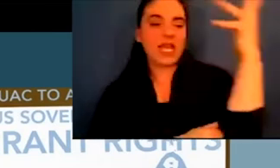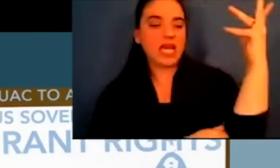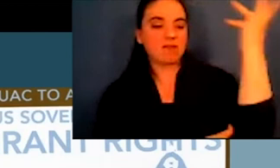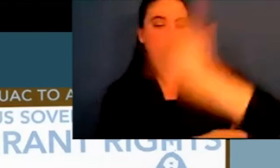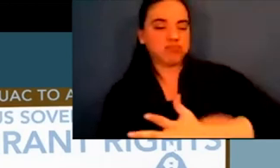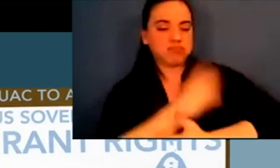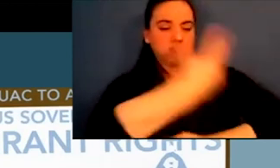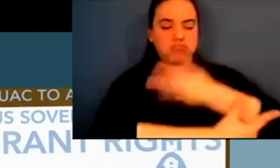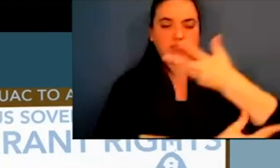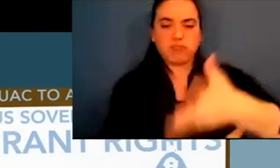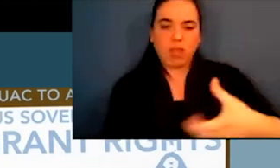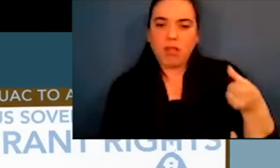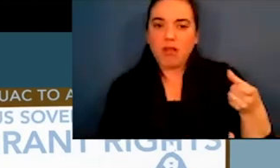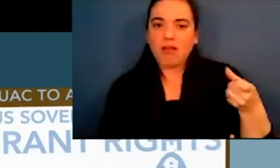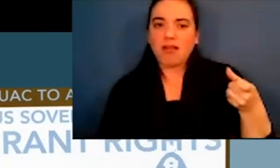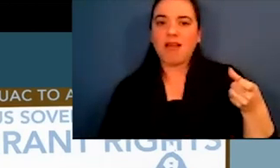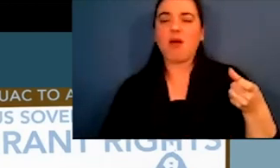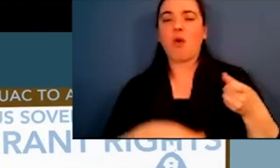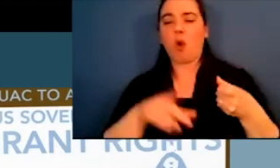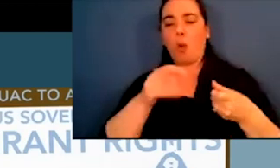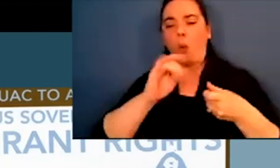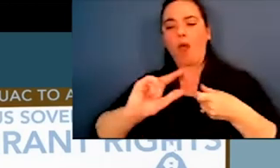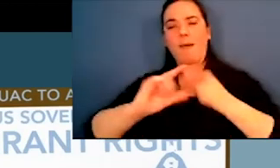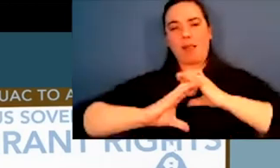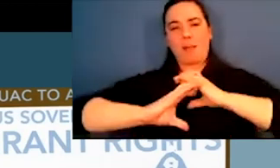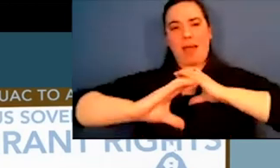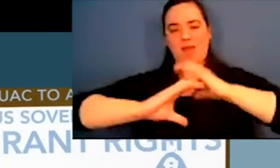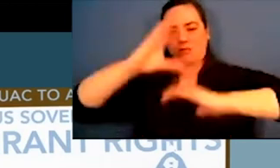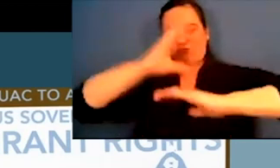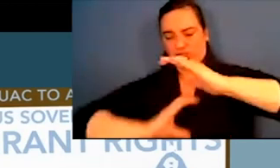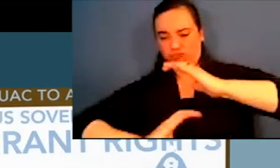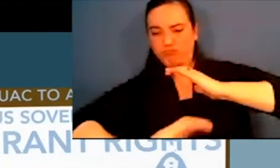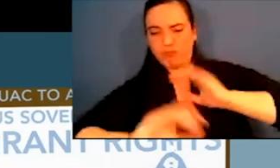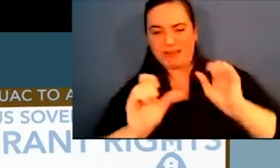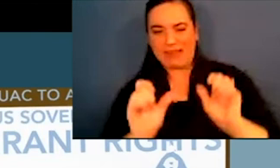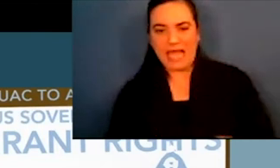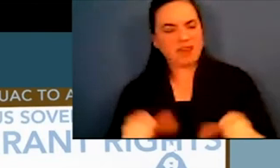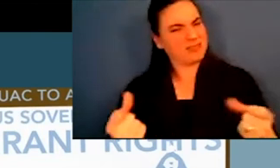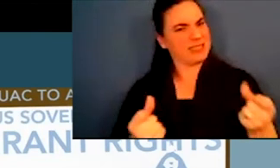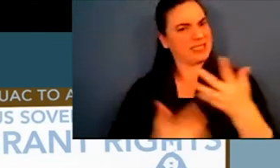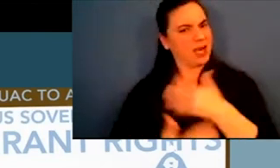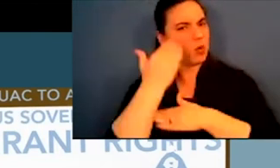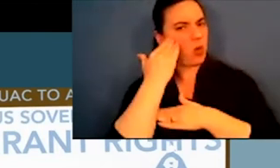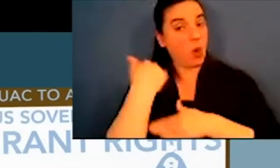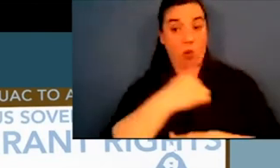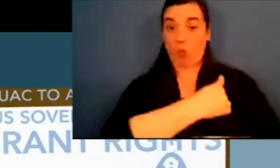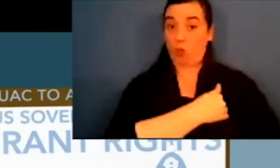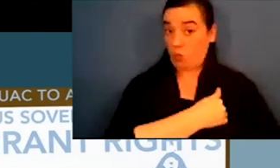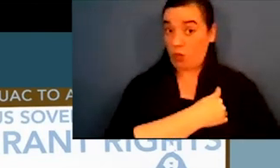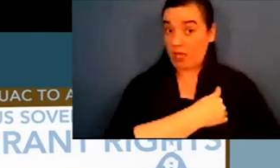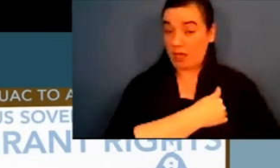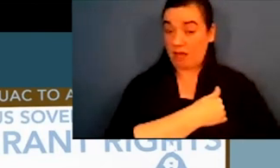railroads could be built or, you know, trees could be cut down or pipelines can go in the ground.